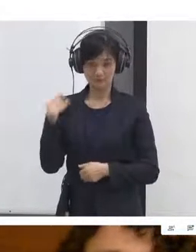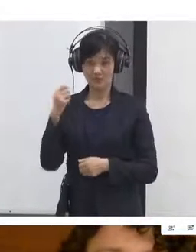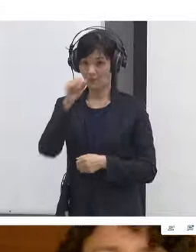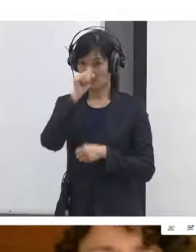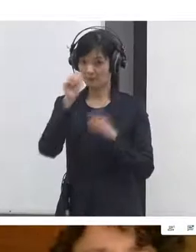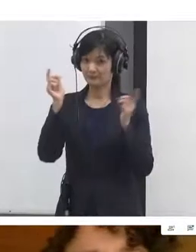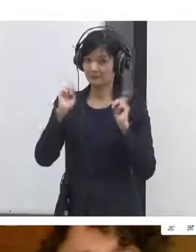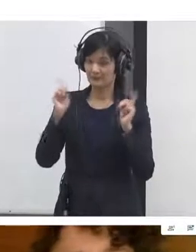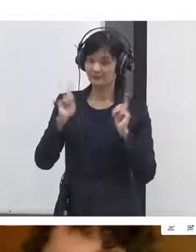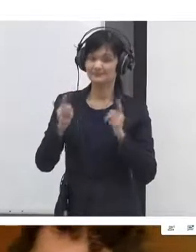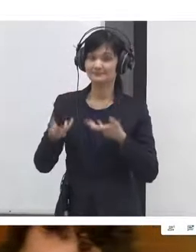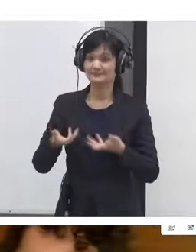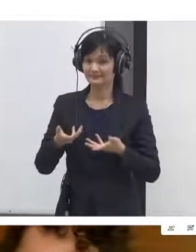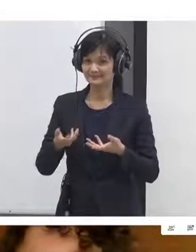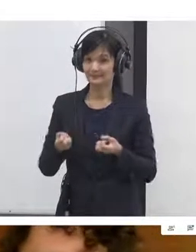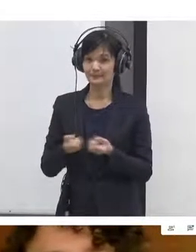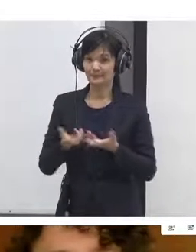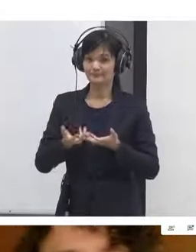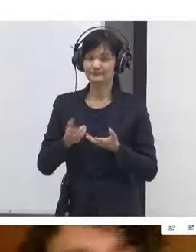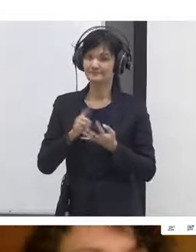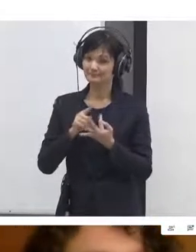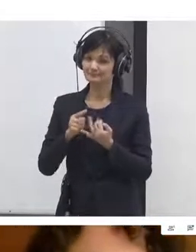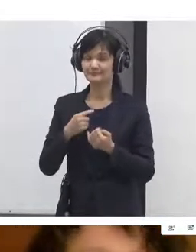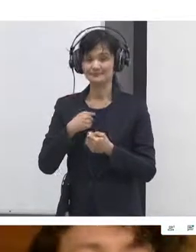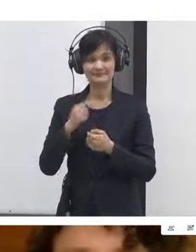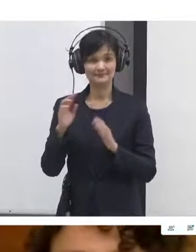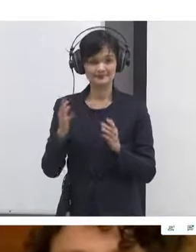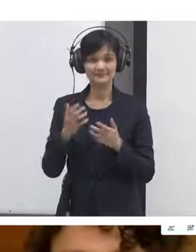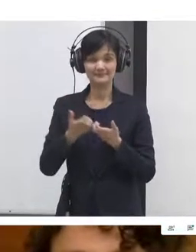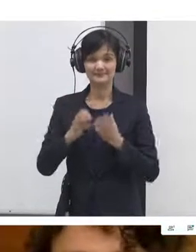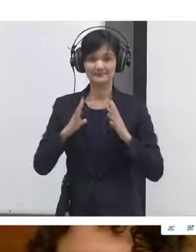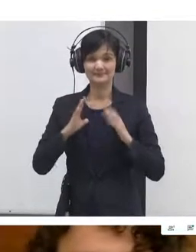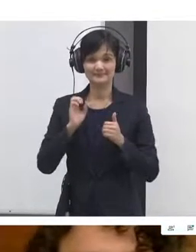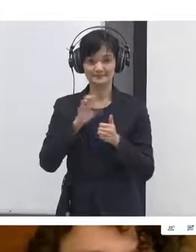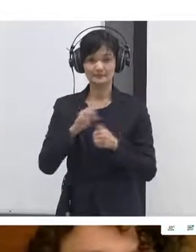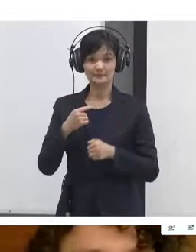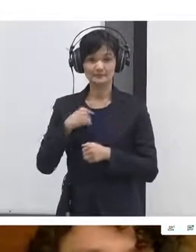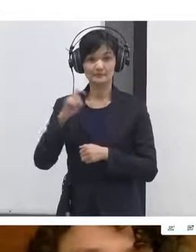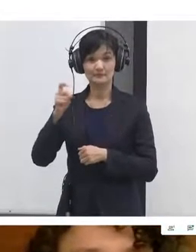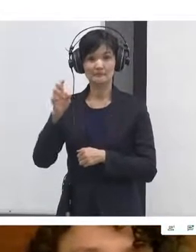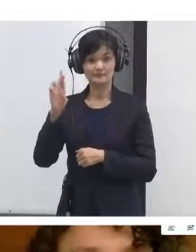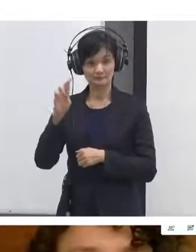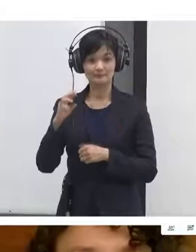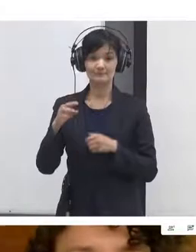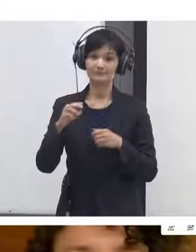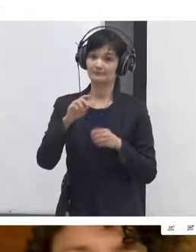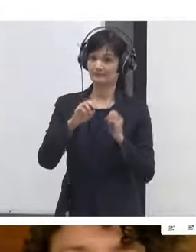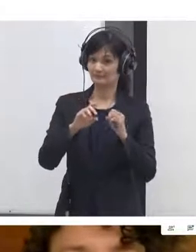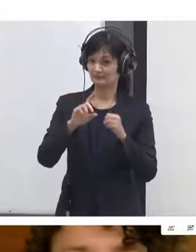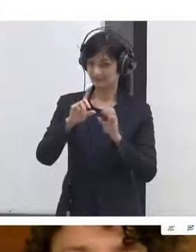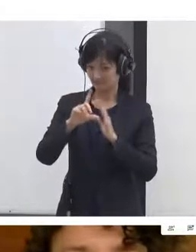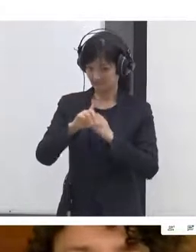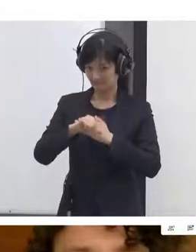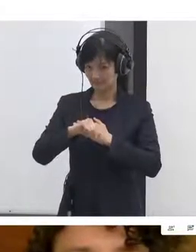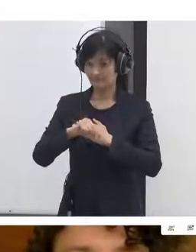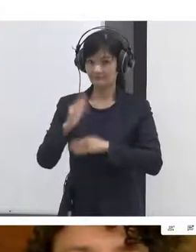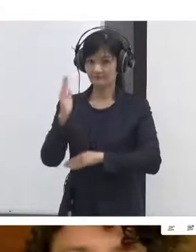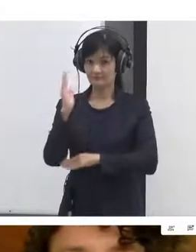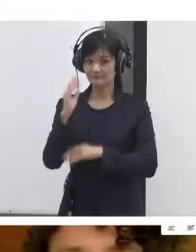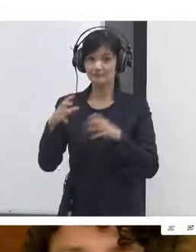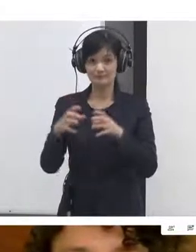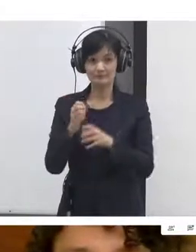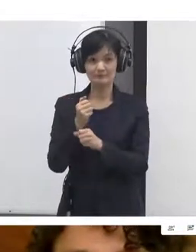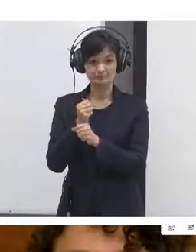zero collaborations XR collaborations I have collaborated with all sorts of people and what I